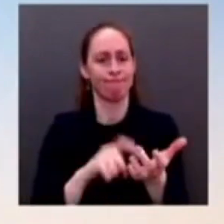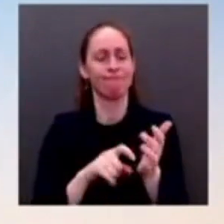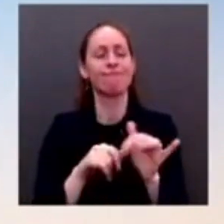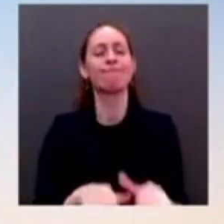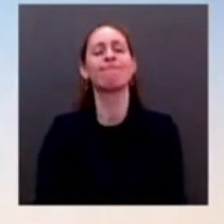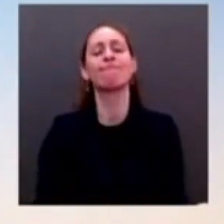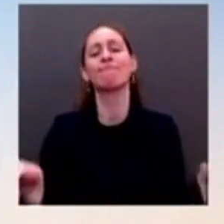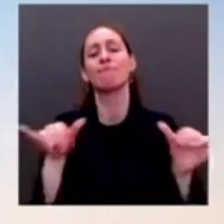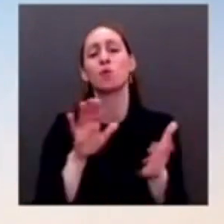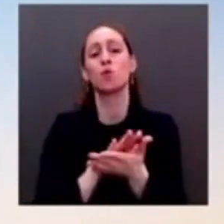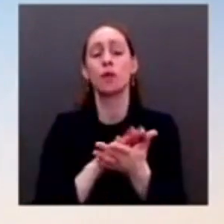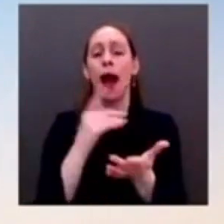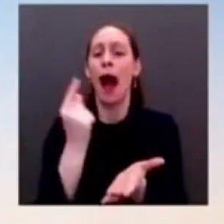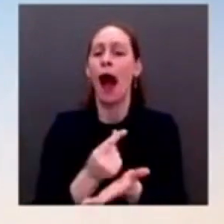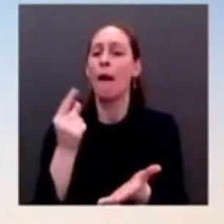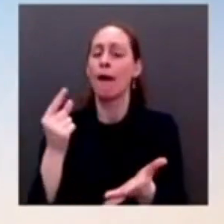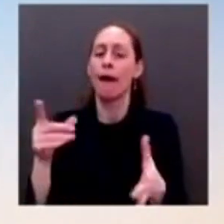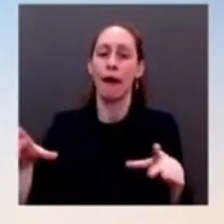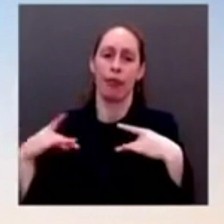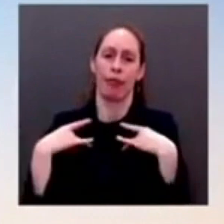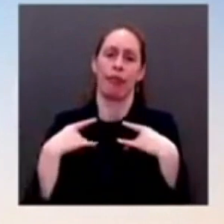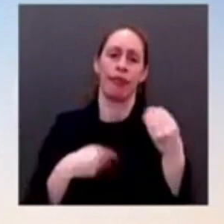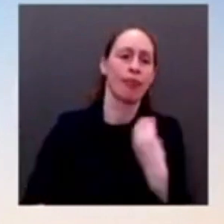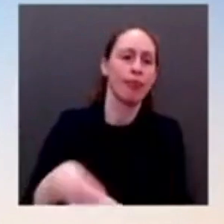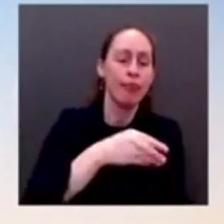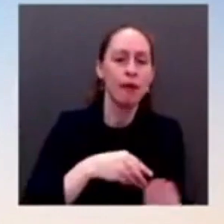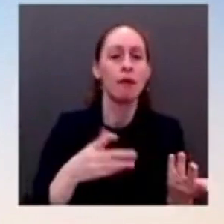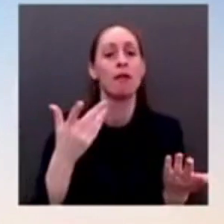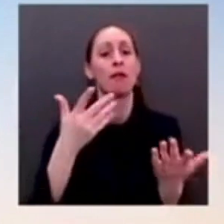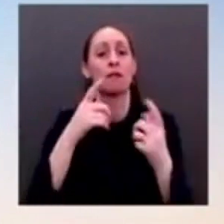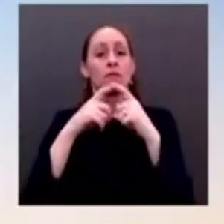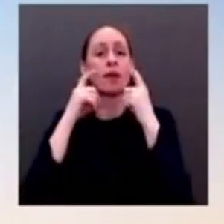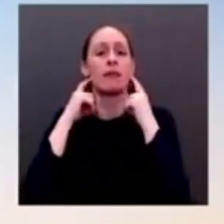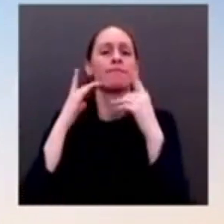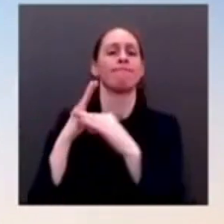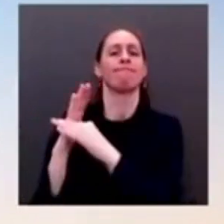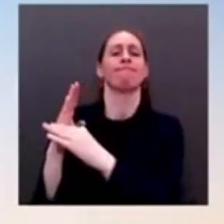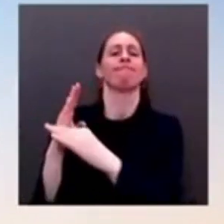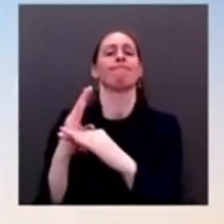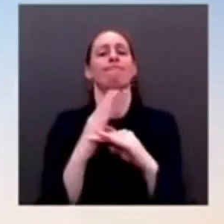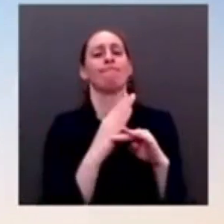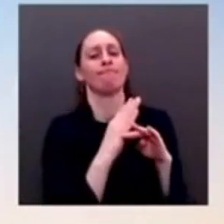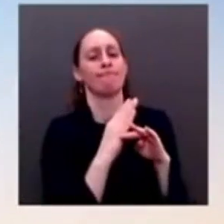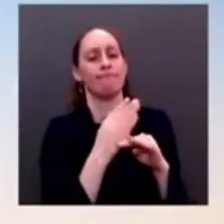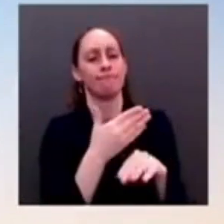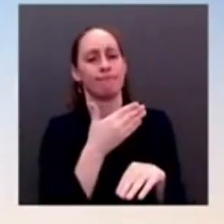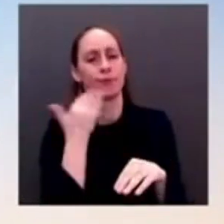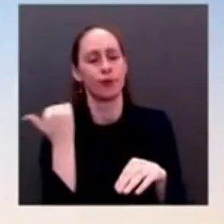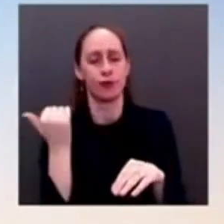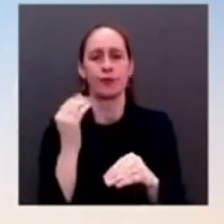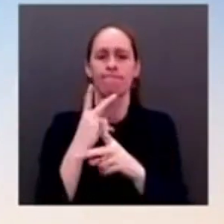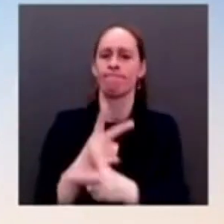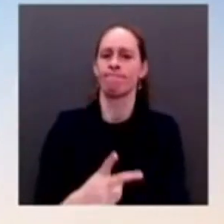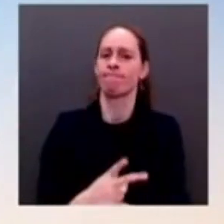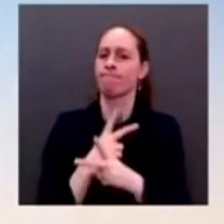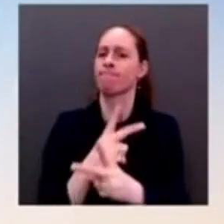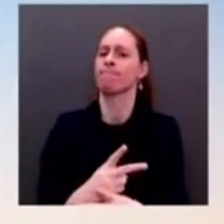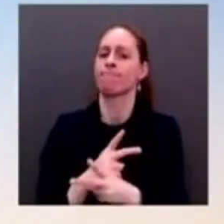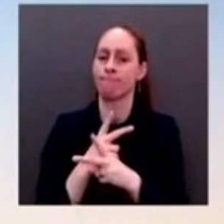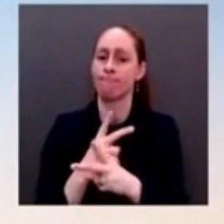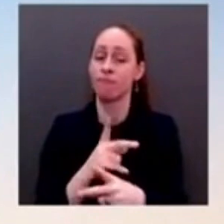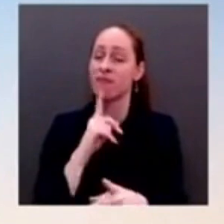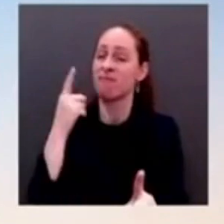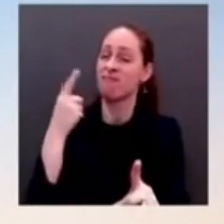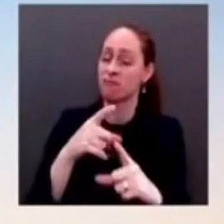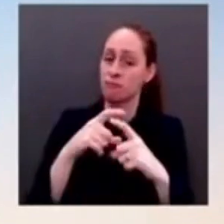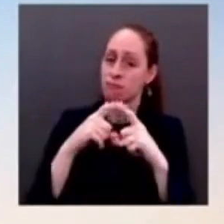from COVID and they can thus help keep schools open and safe. In short, we know it works and we need every leader to focus on using the tactics we